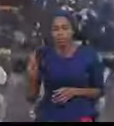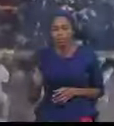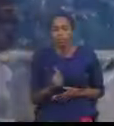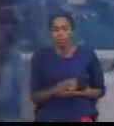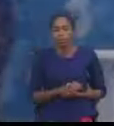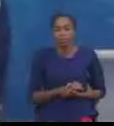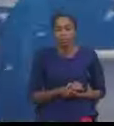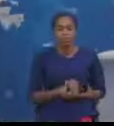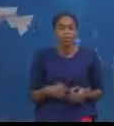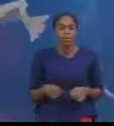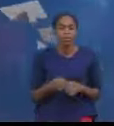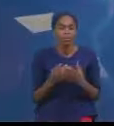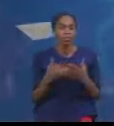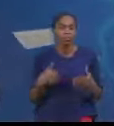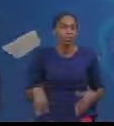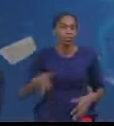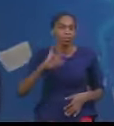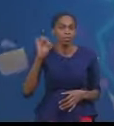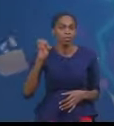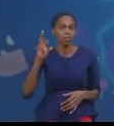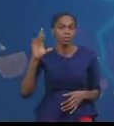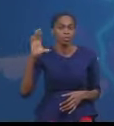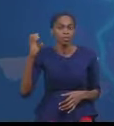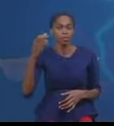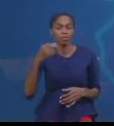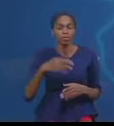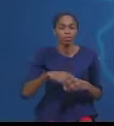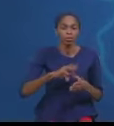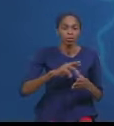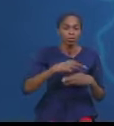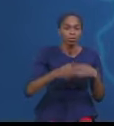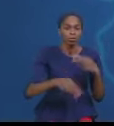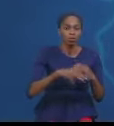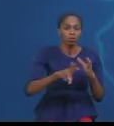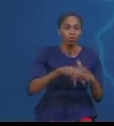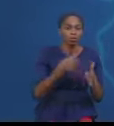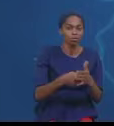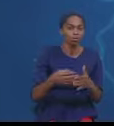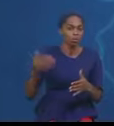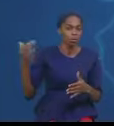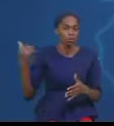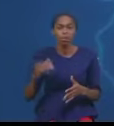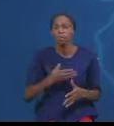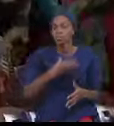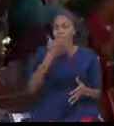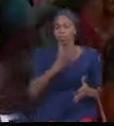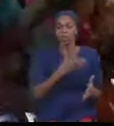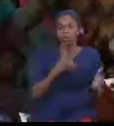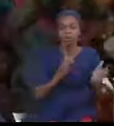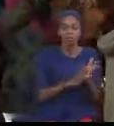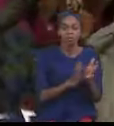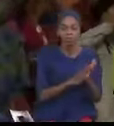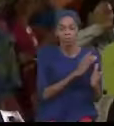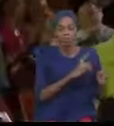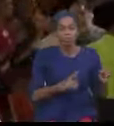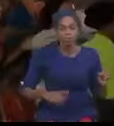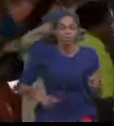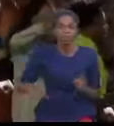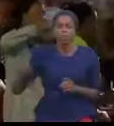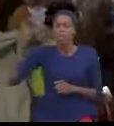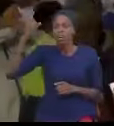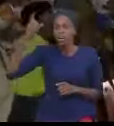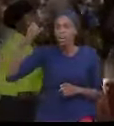Before the Jericho walls fall, we're shouting, we're praising the Lord. He will fulfill